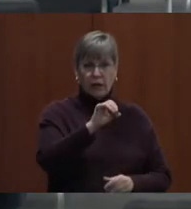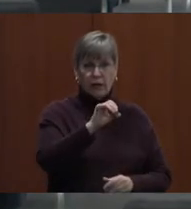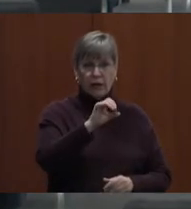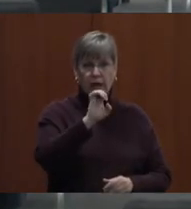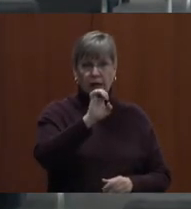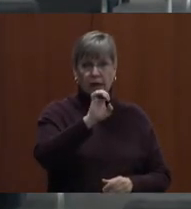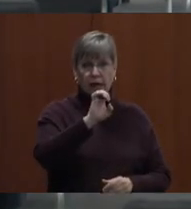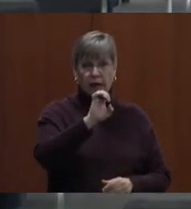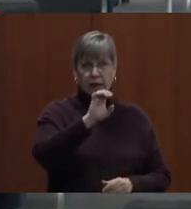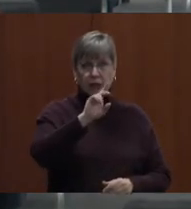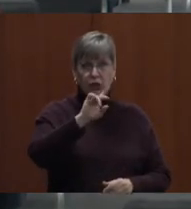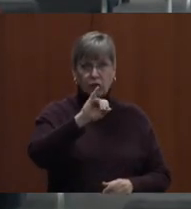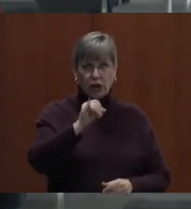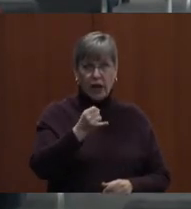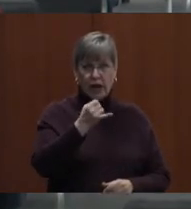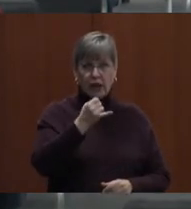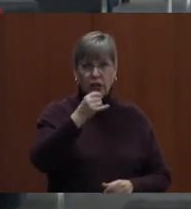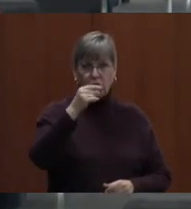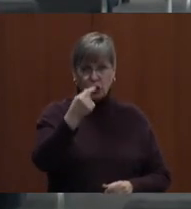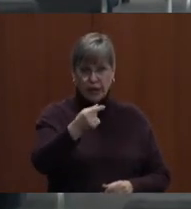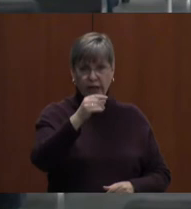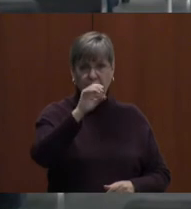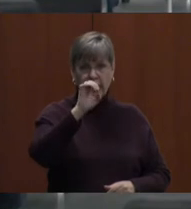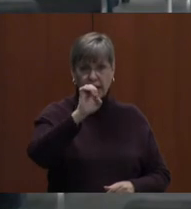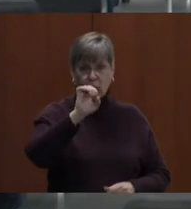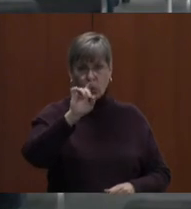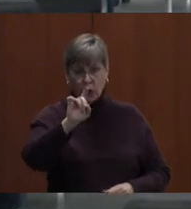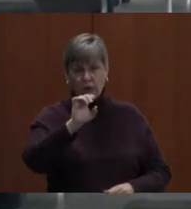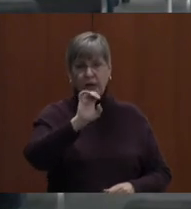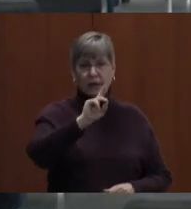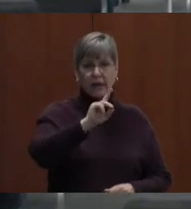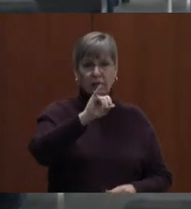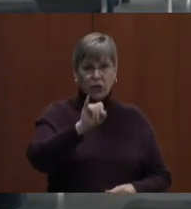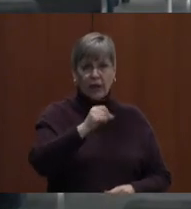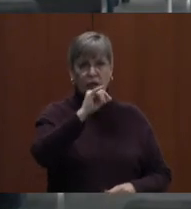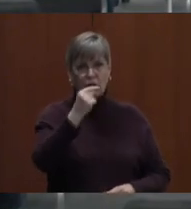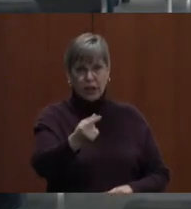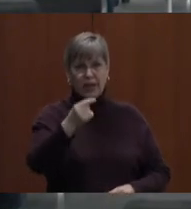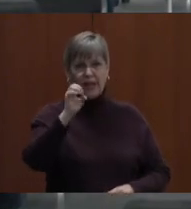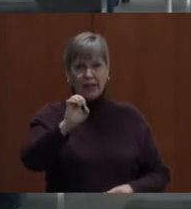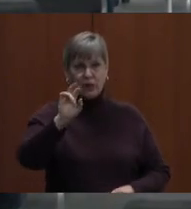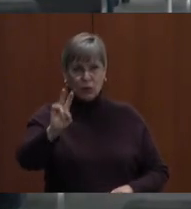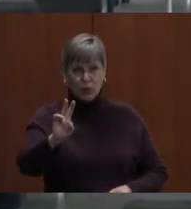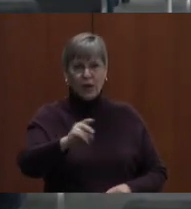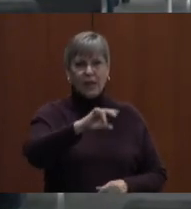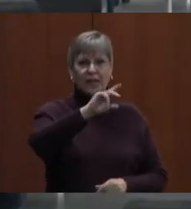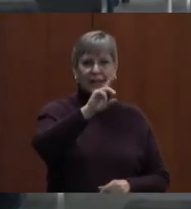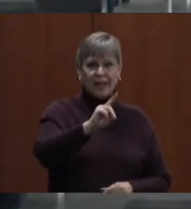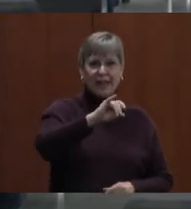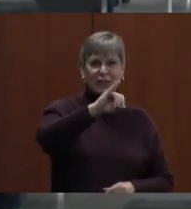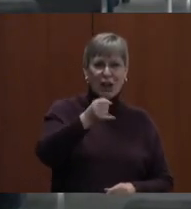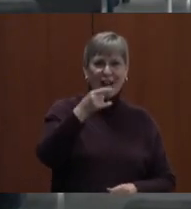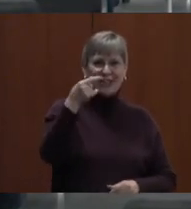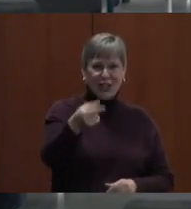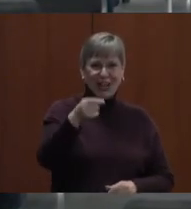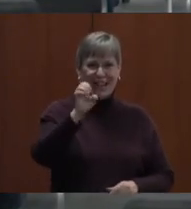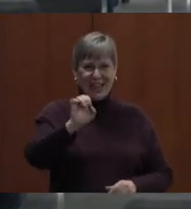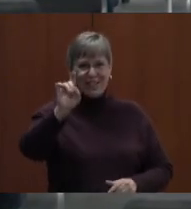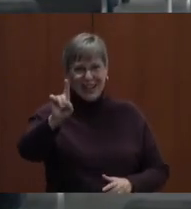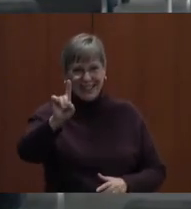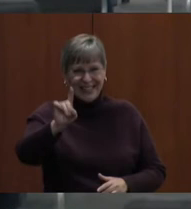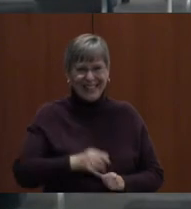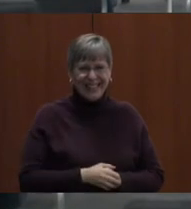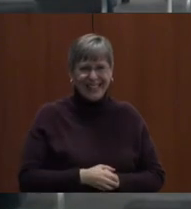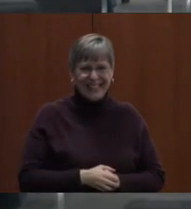D.J. D.J.G.E. 2, D.J.G.E. 1,